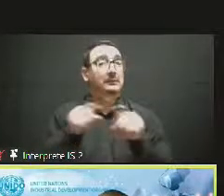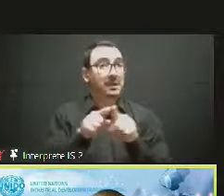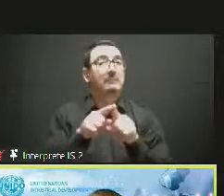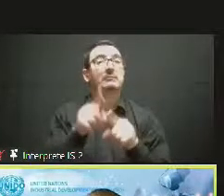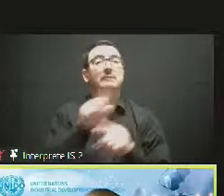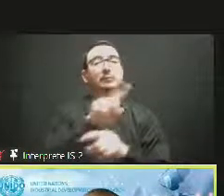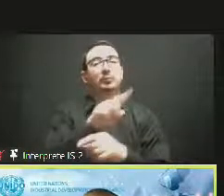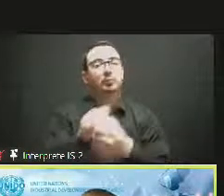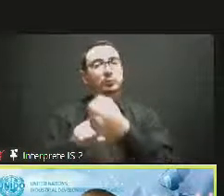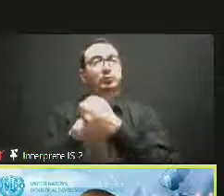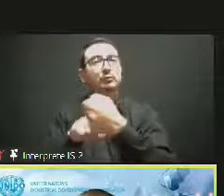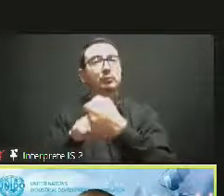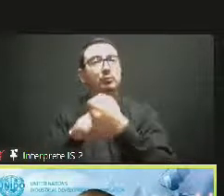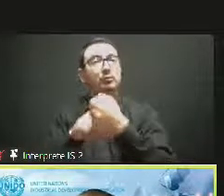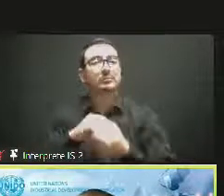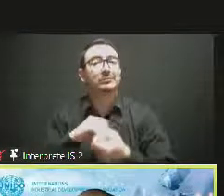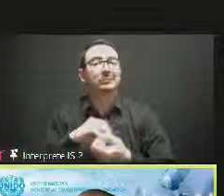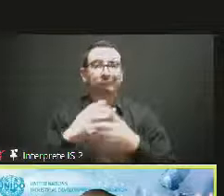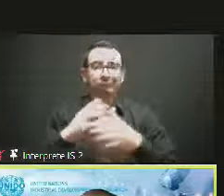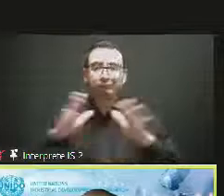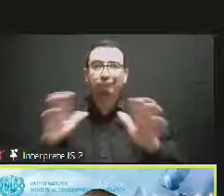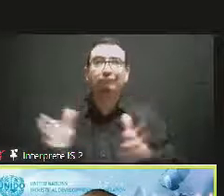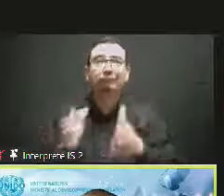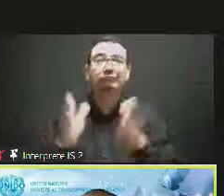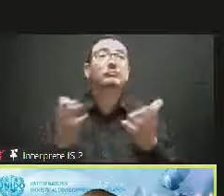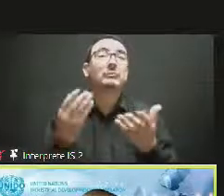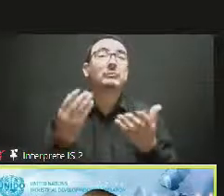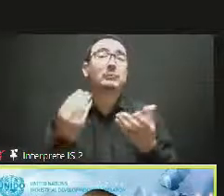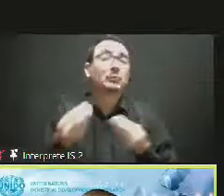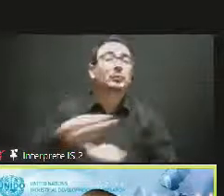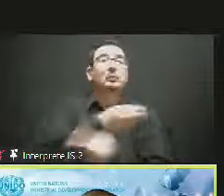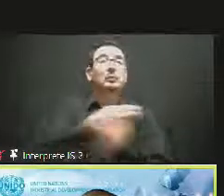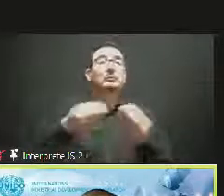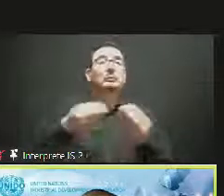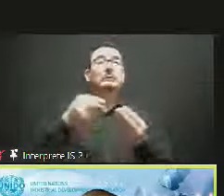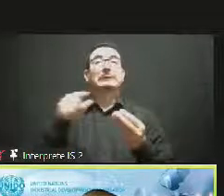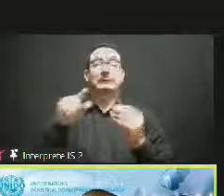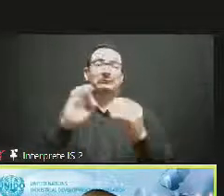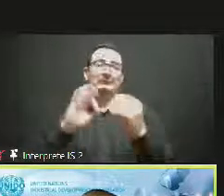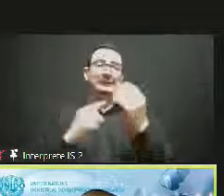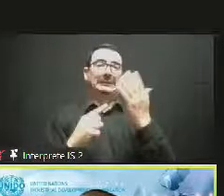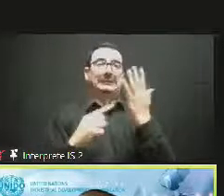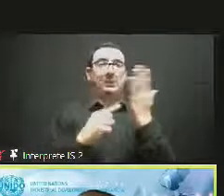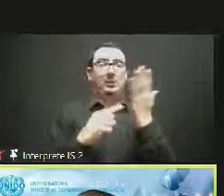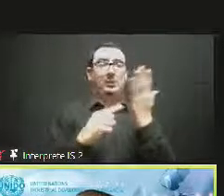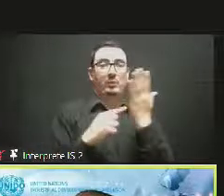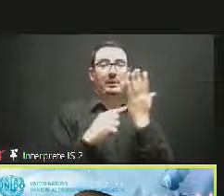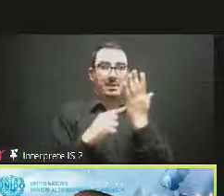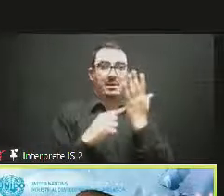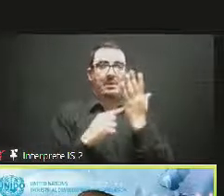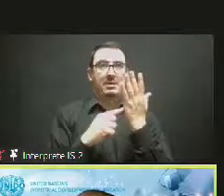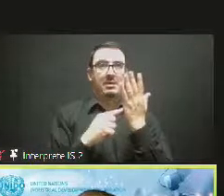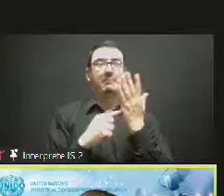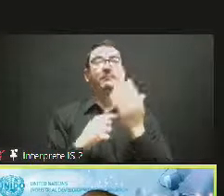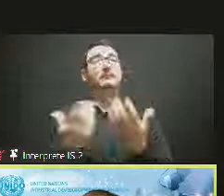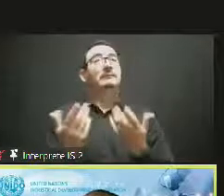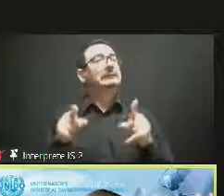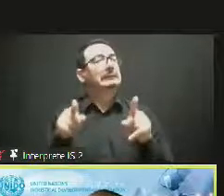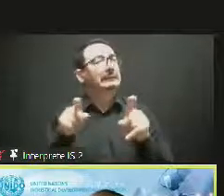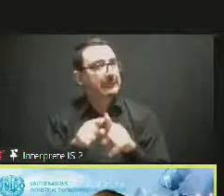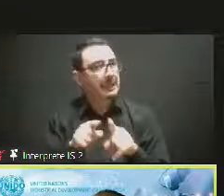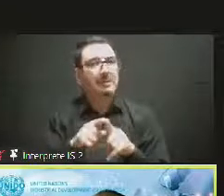Last but not least is an example of a project in the music industry in Cuba.